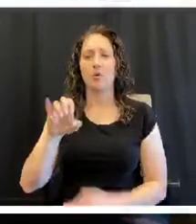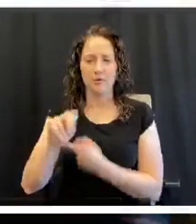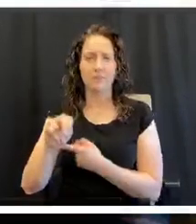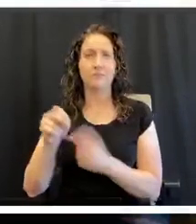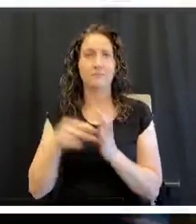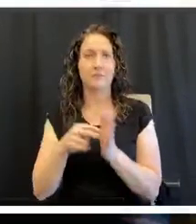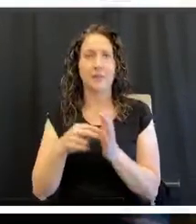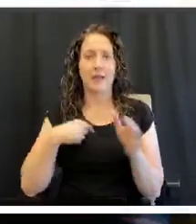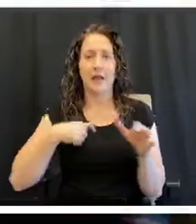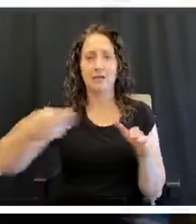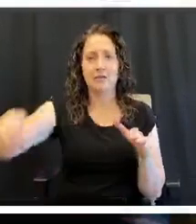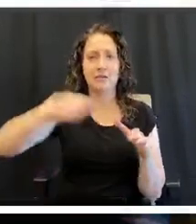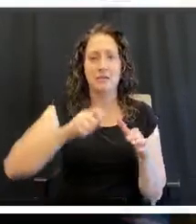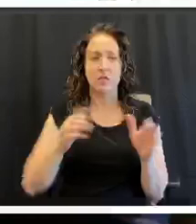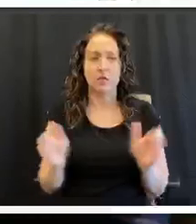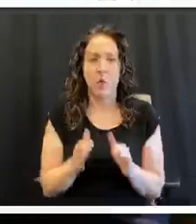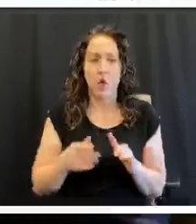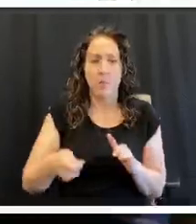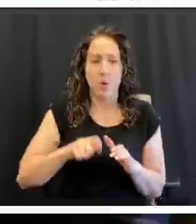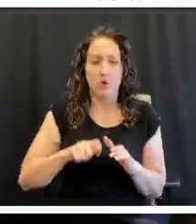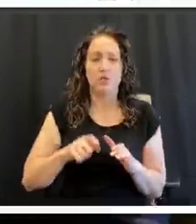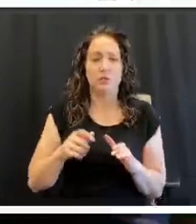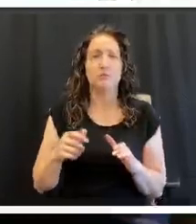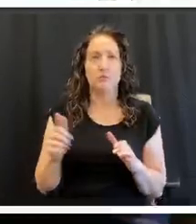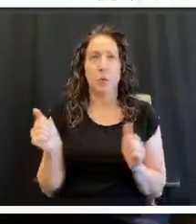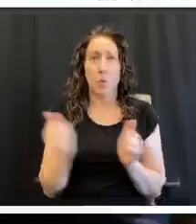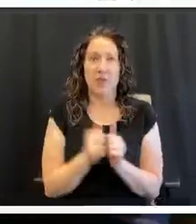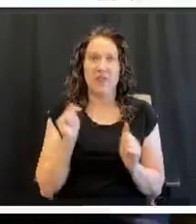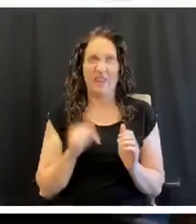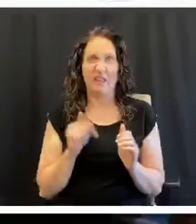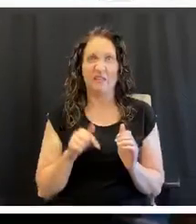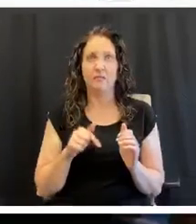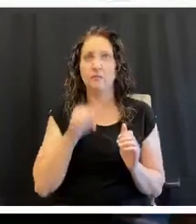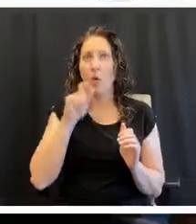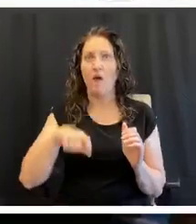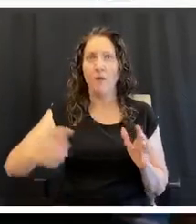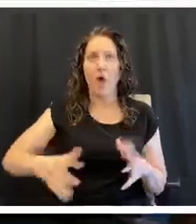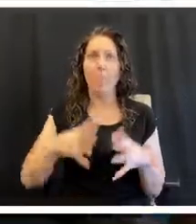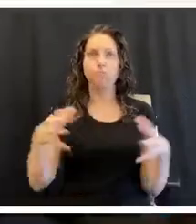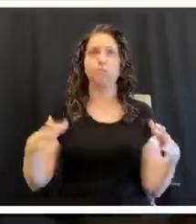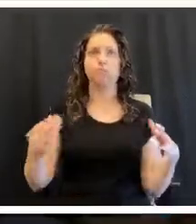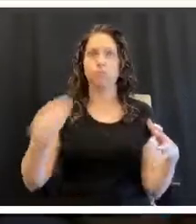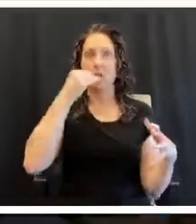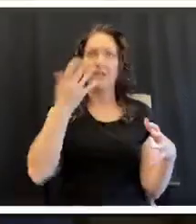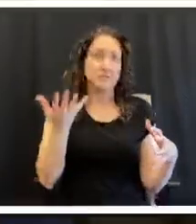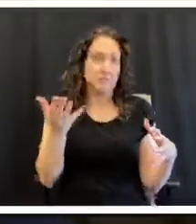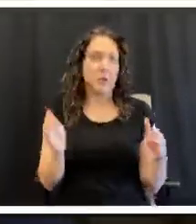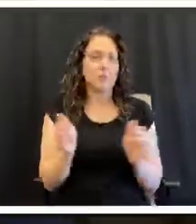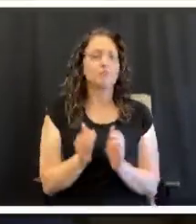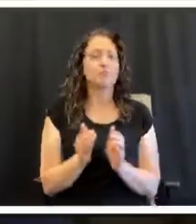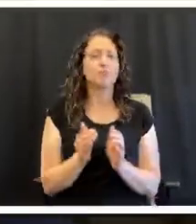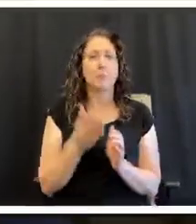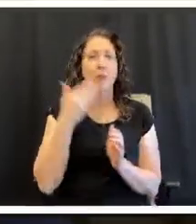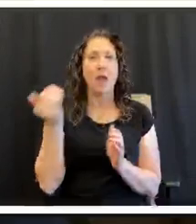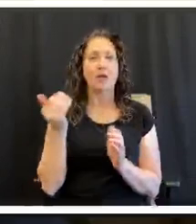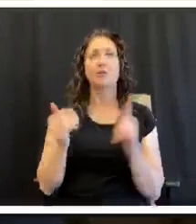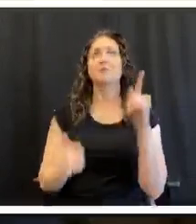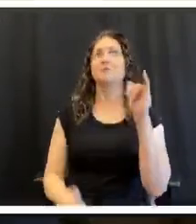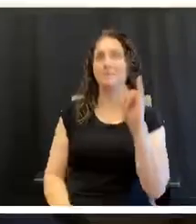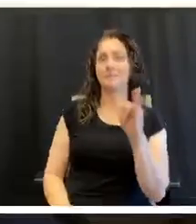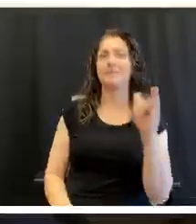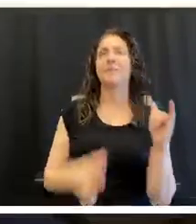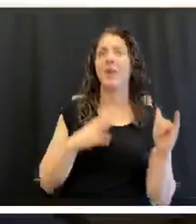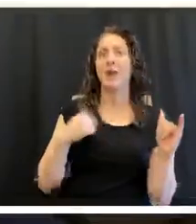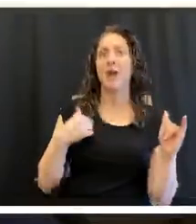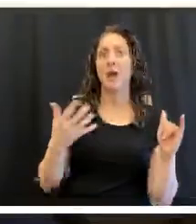portion of protein if I've got some legumes in there in my menu. Got it. Chef, I want to talk to you about